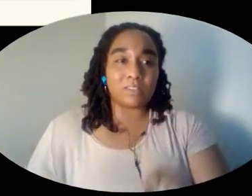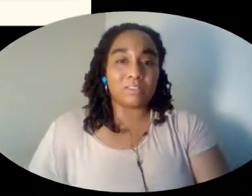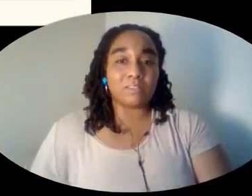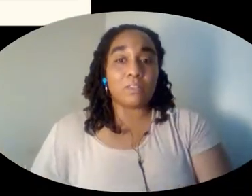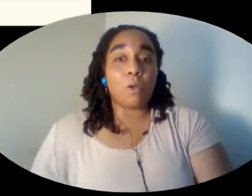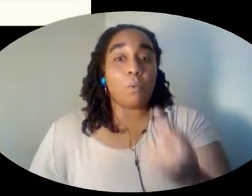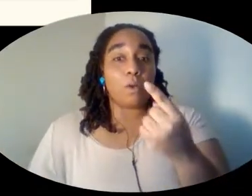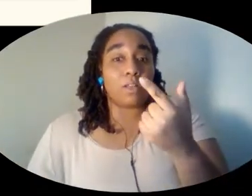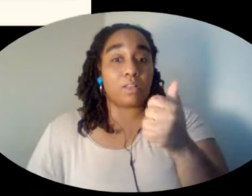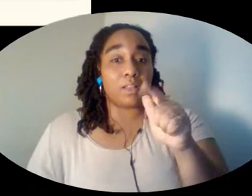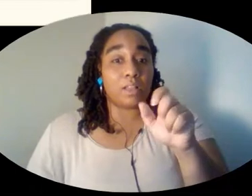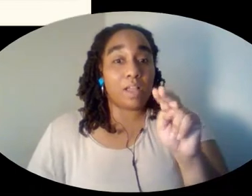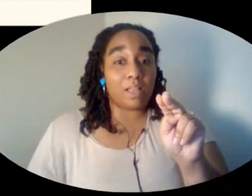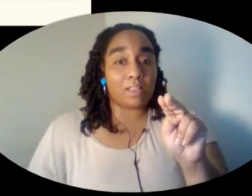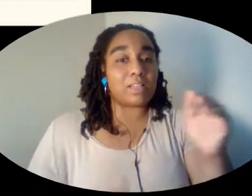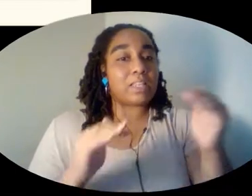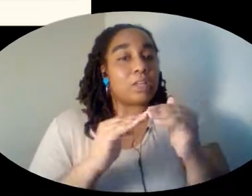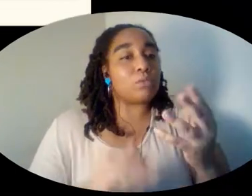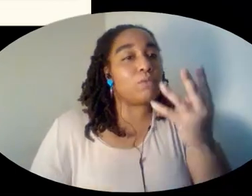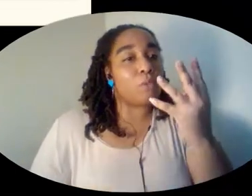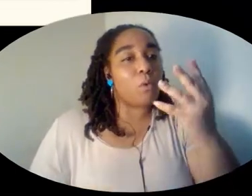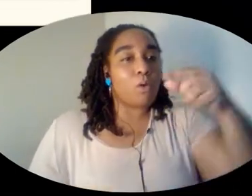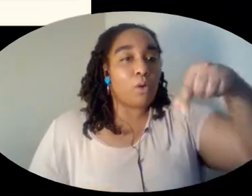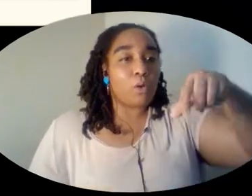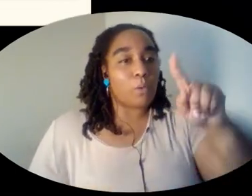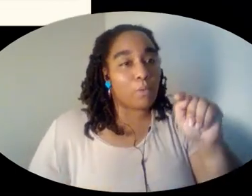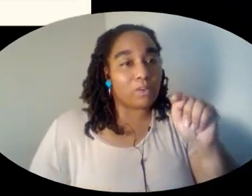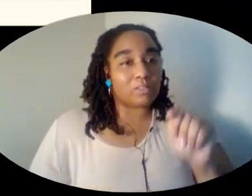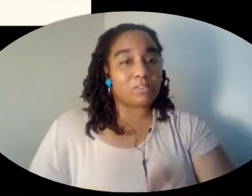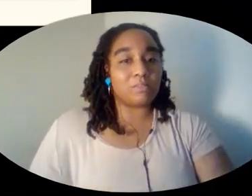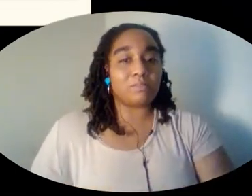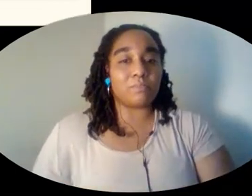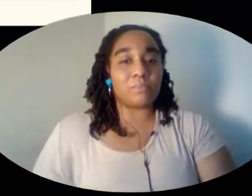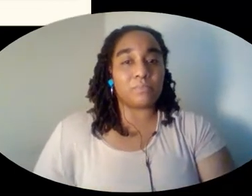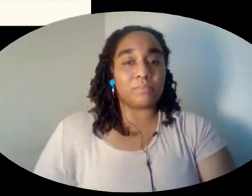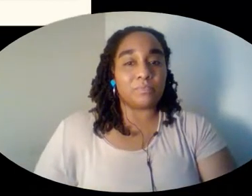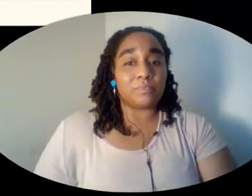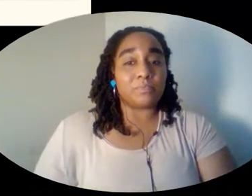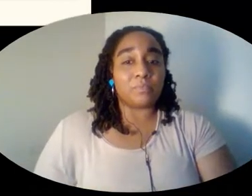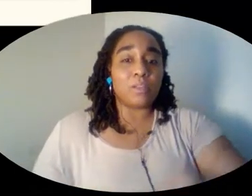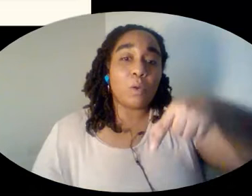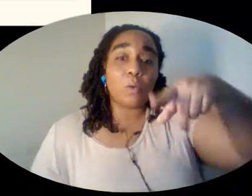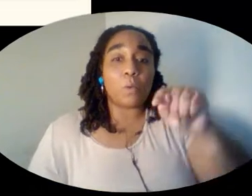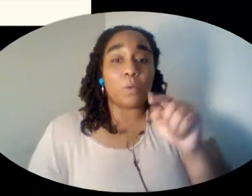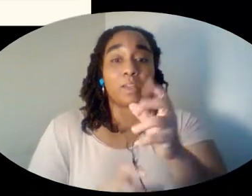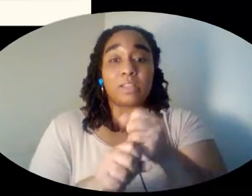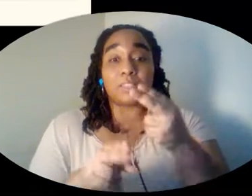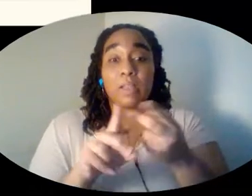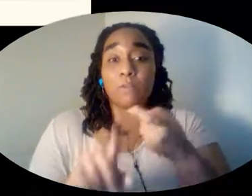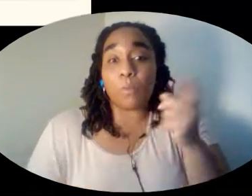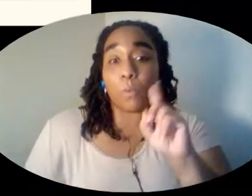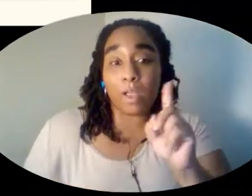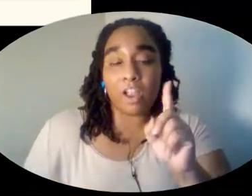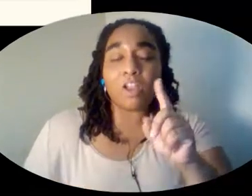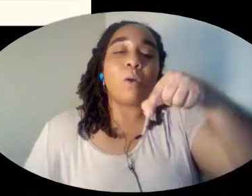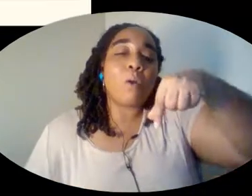One gallon is equal to four quarts. The quart gets its name because it's a